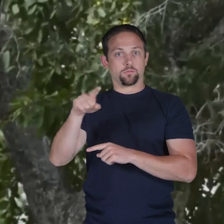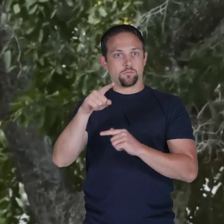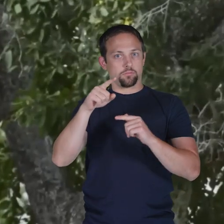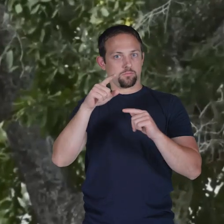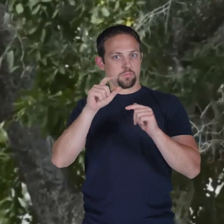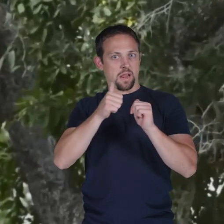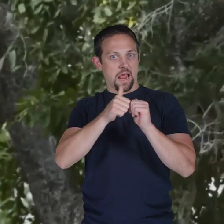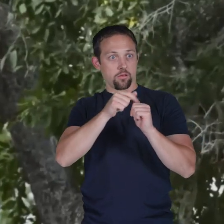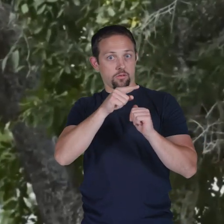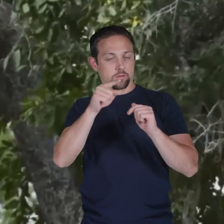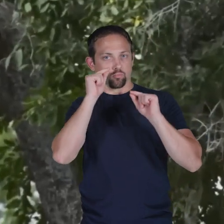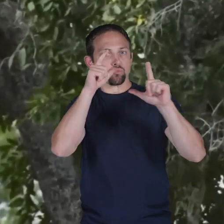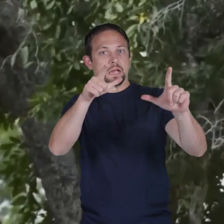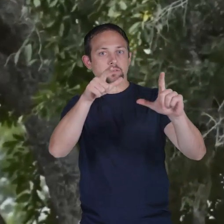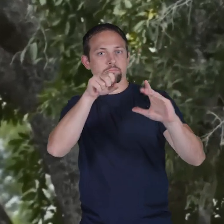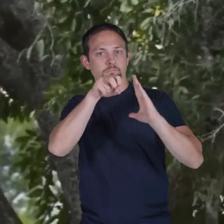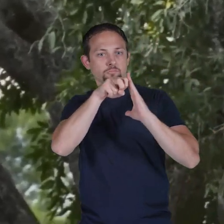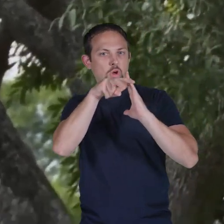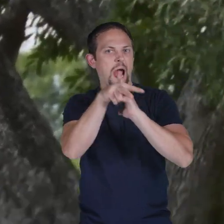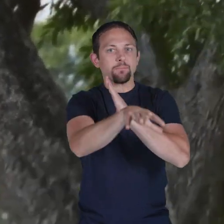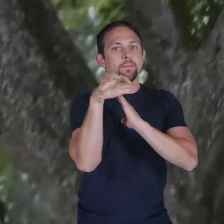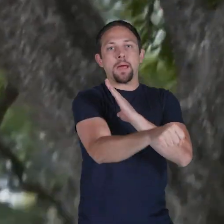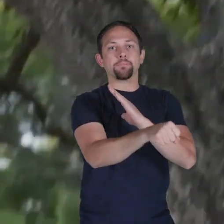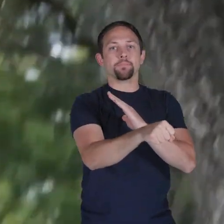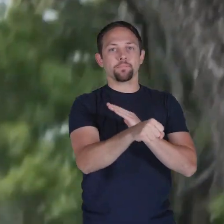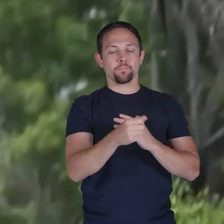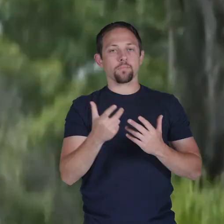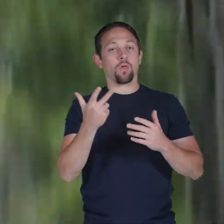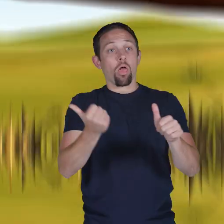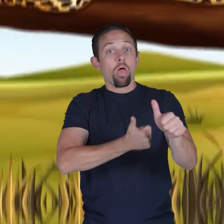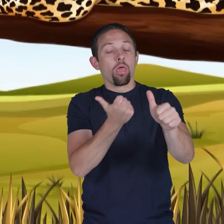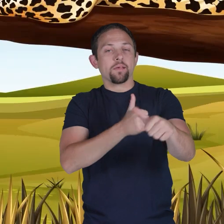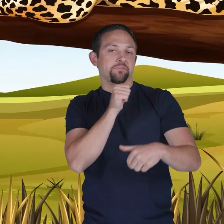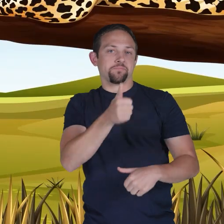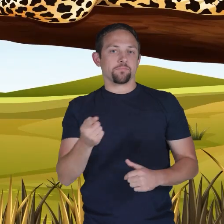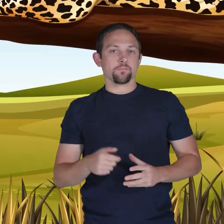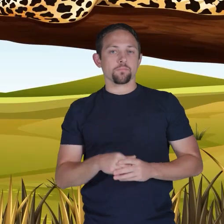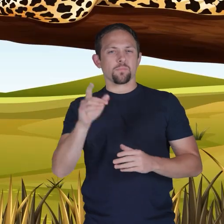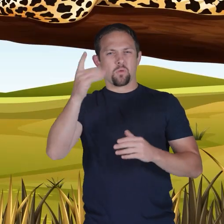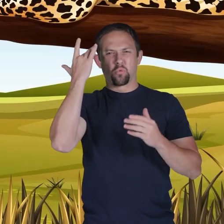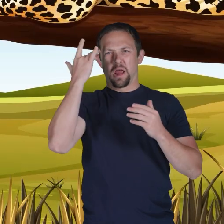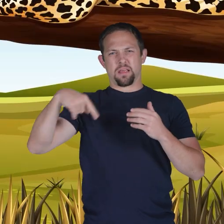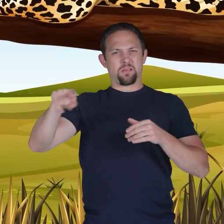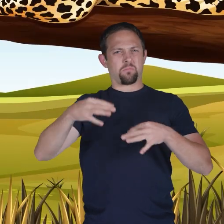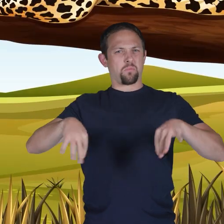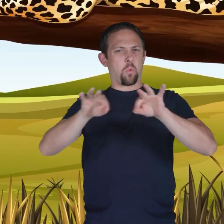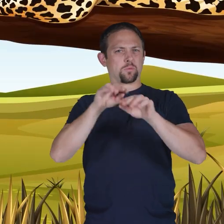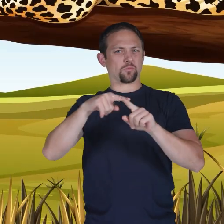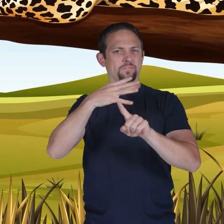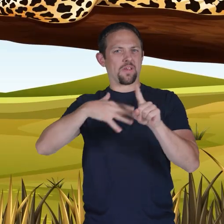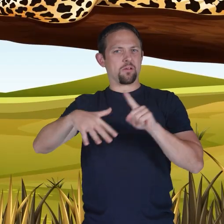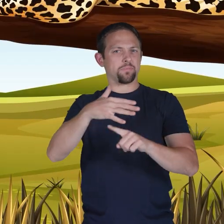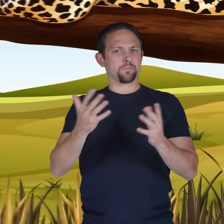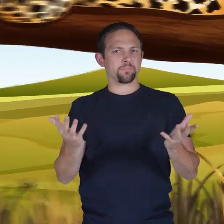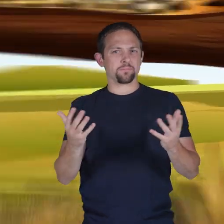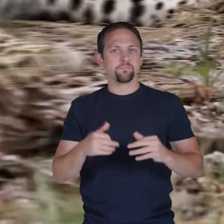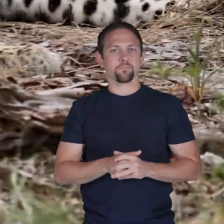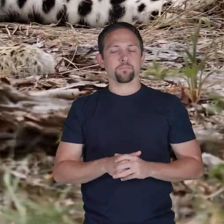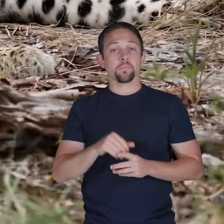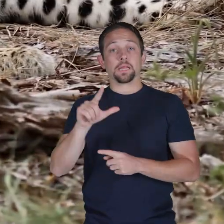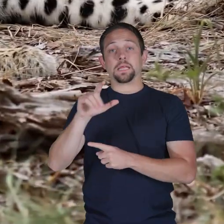surprise their prey instead of chasing it for a long time why are they important to the environment